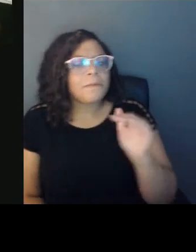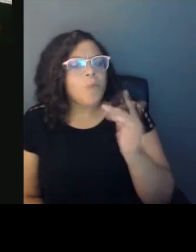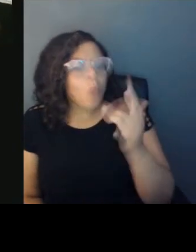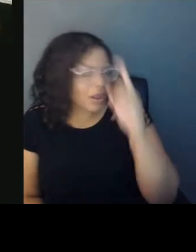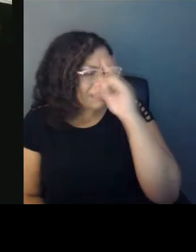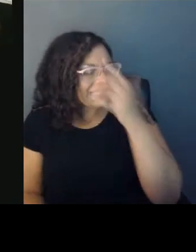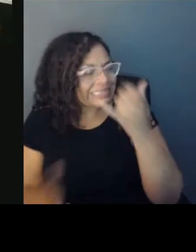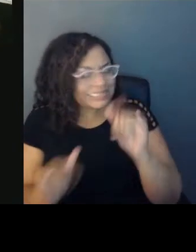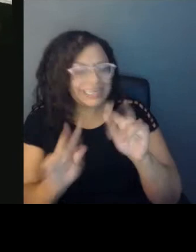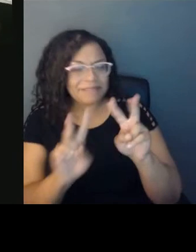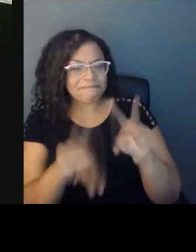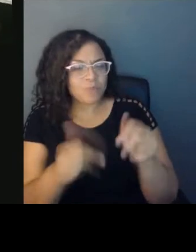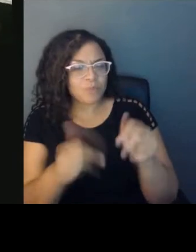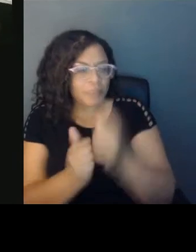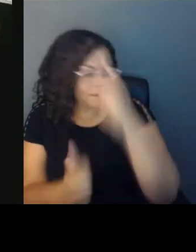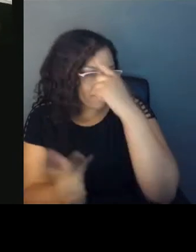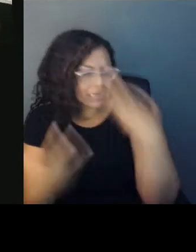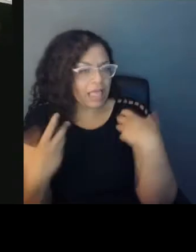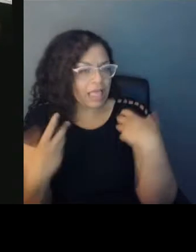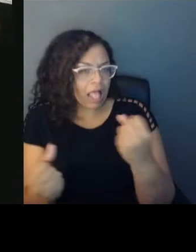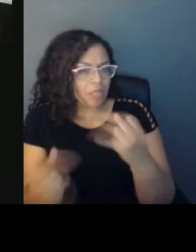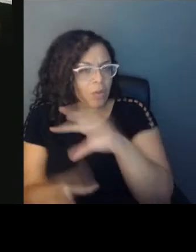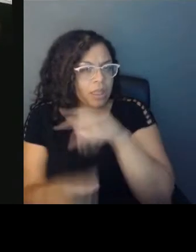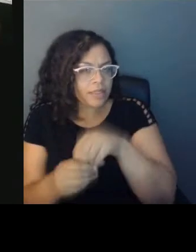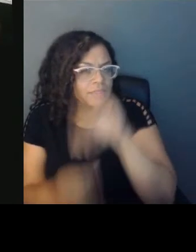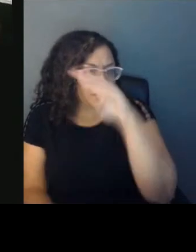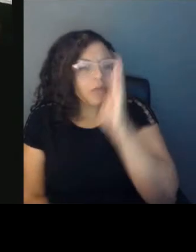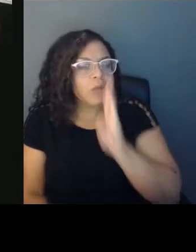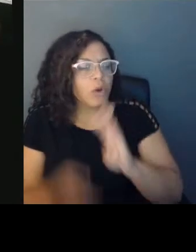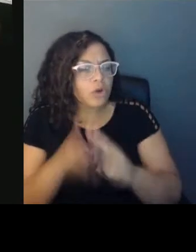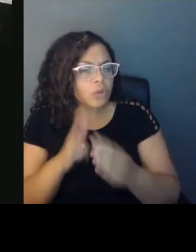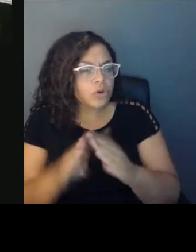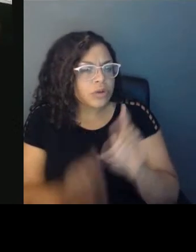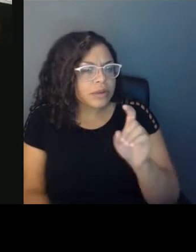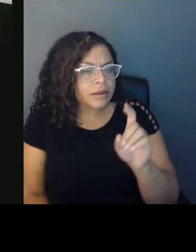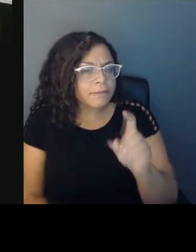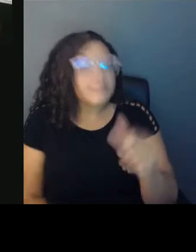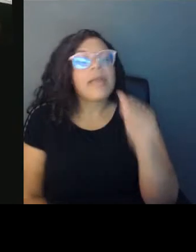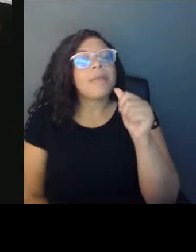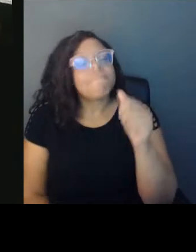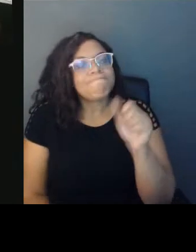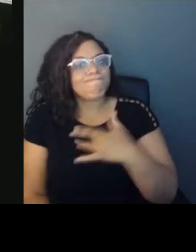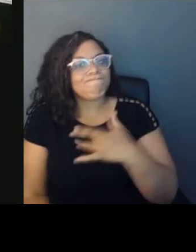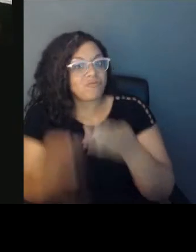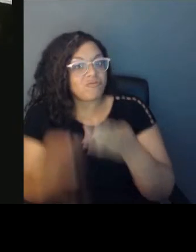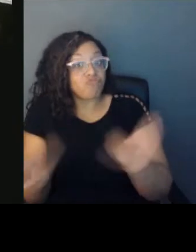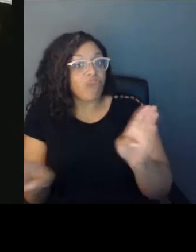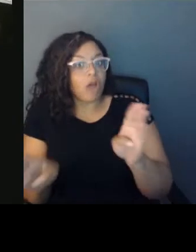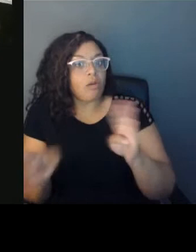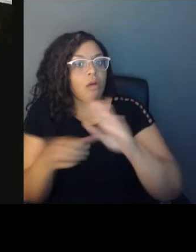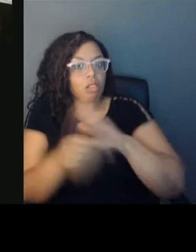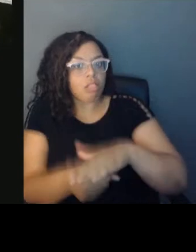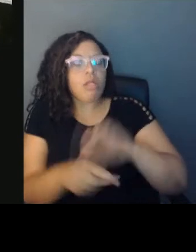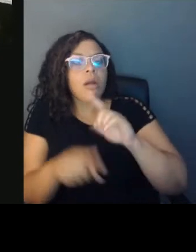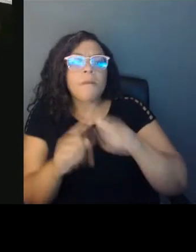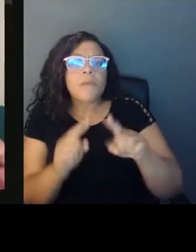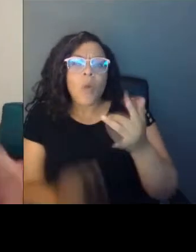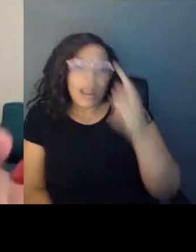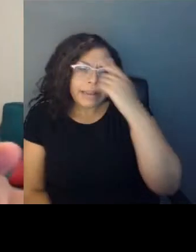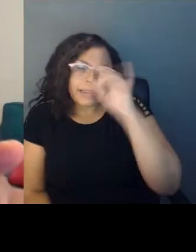in the community? I mean, there is in general, but why do you think that is? Oh, I think it's,